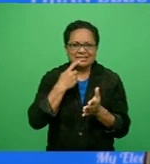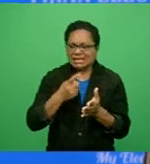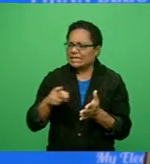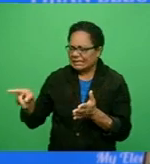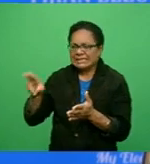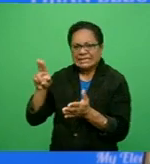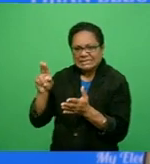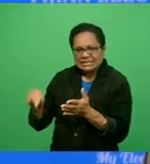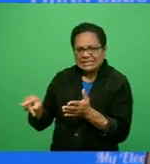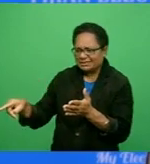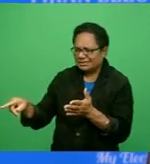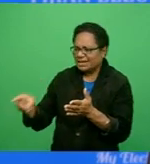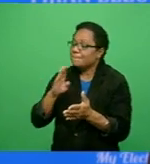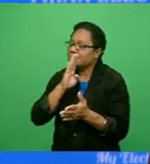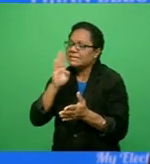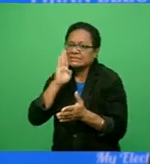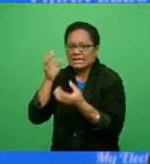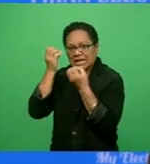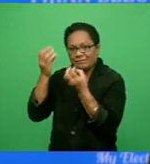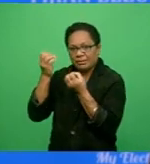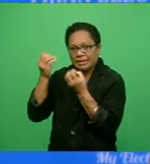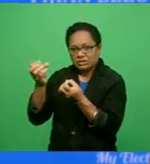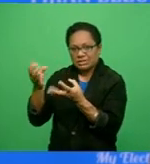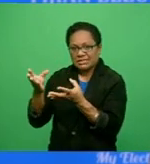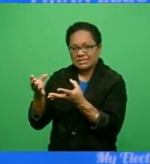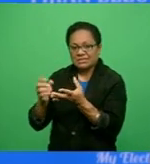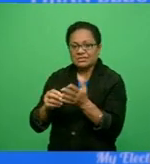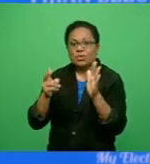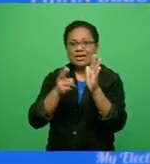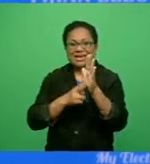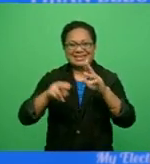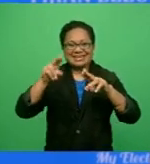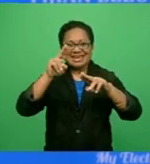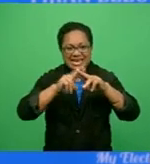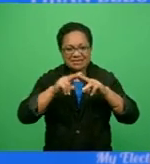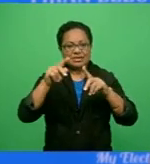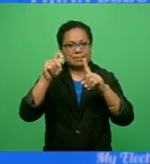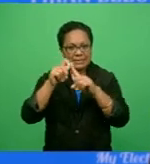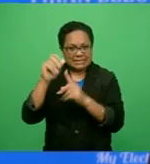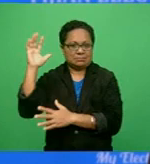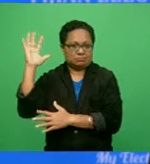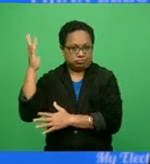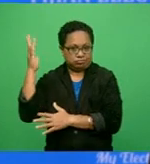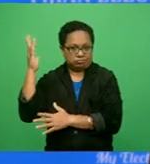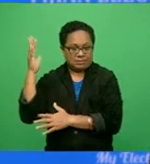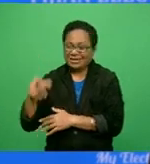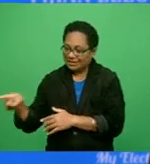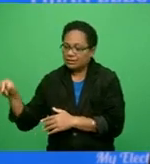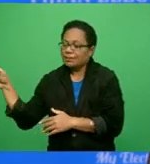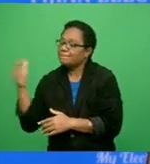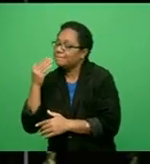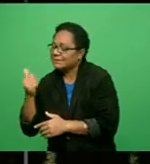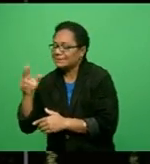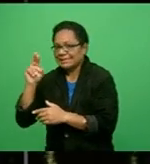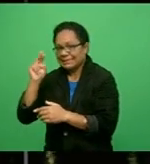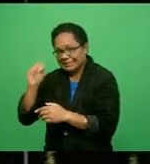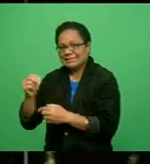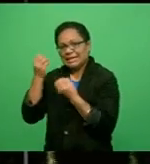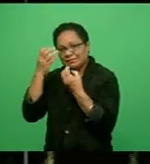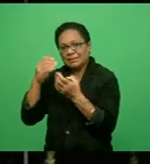all the discrepancies to the National Federation Party to assist the party in rectifying their defects to these public documents.